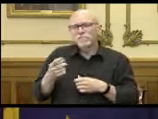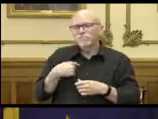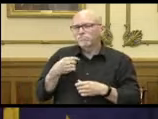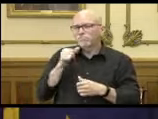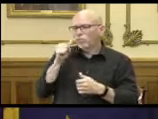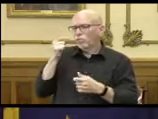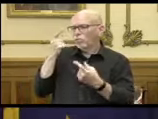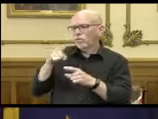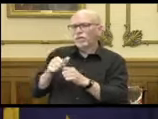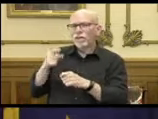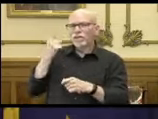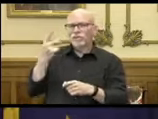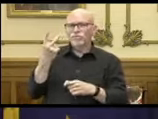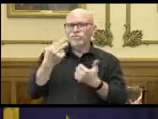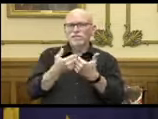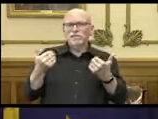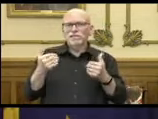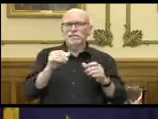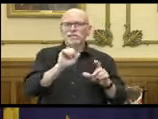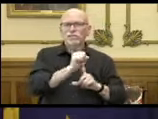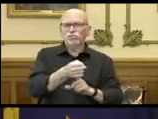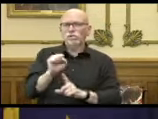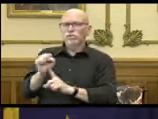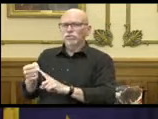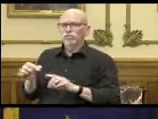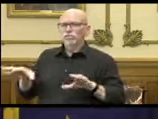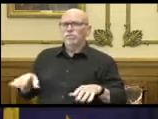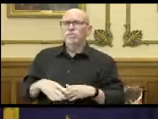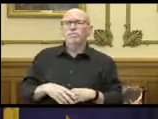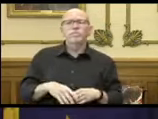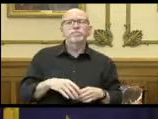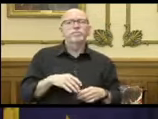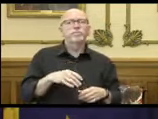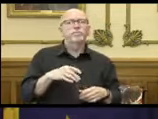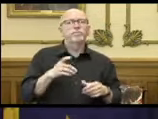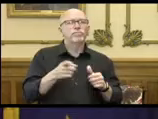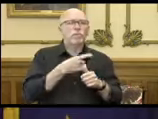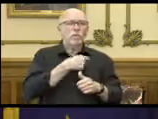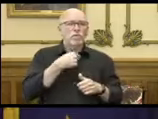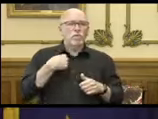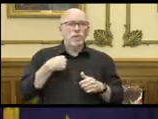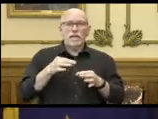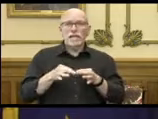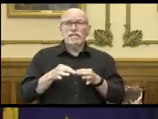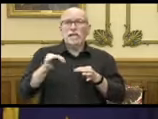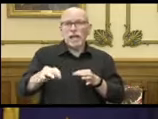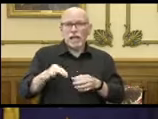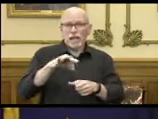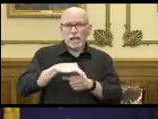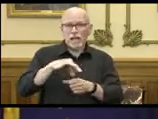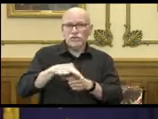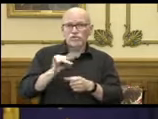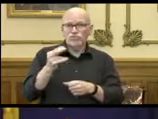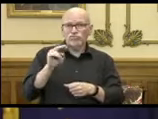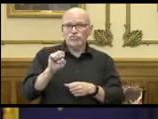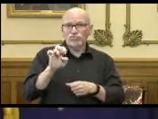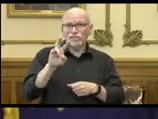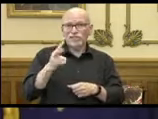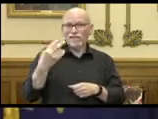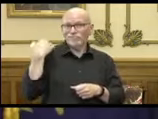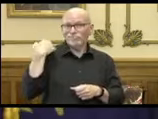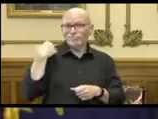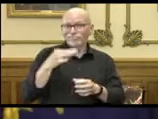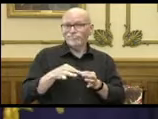think you're equating two different scenarios. Number one, when we delayed an election to June 2nd,